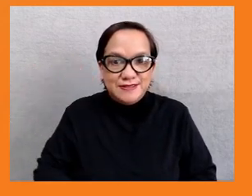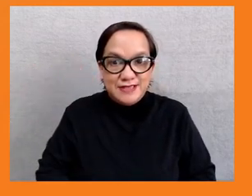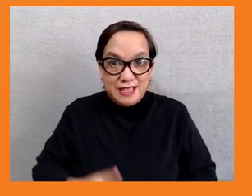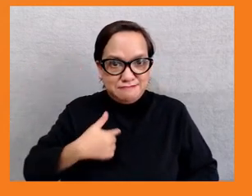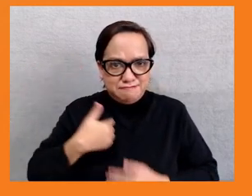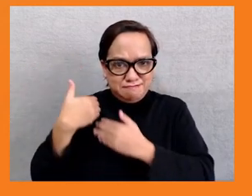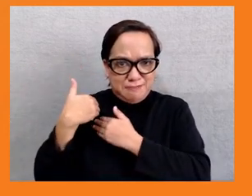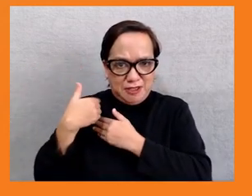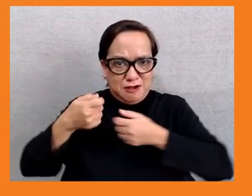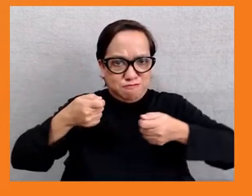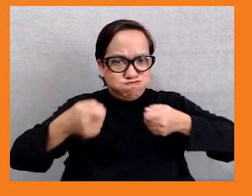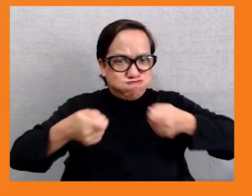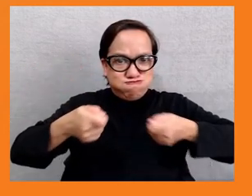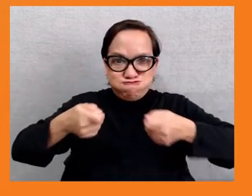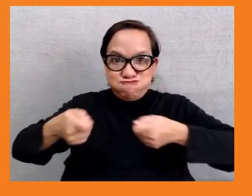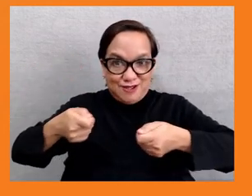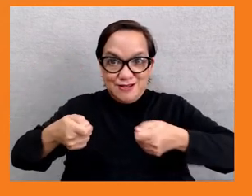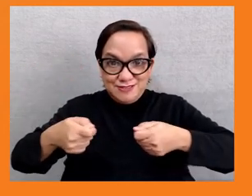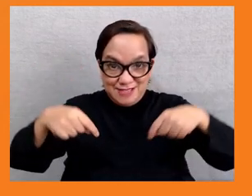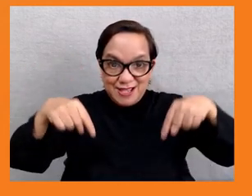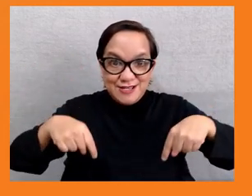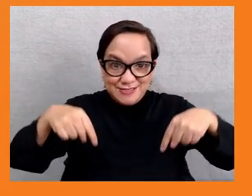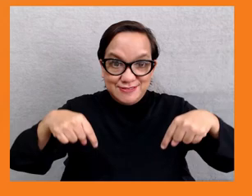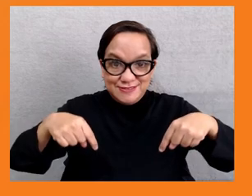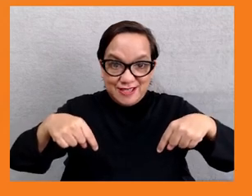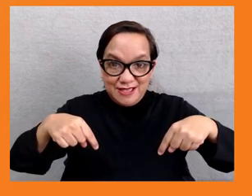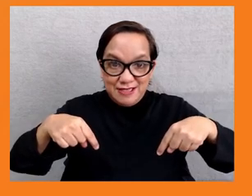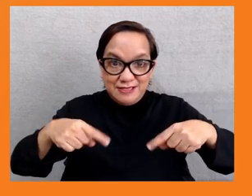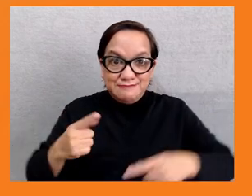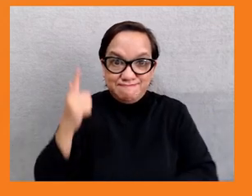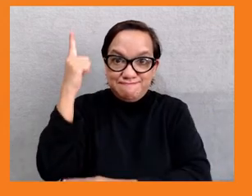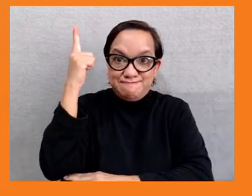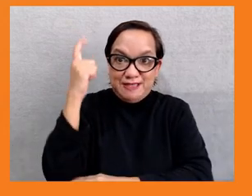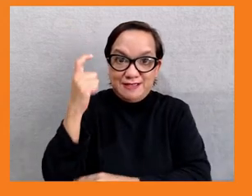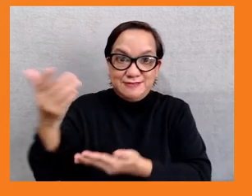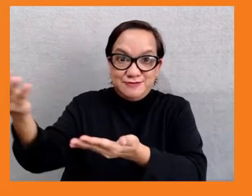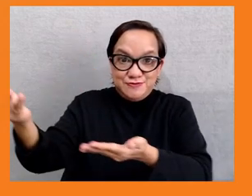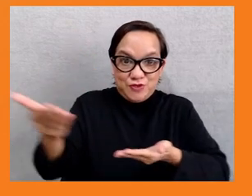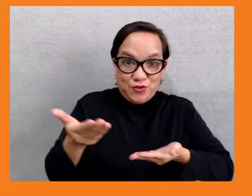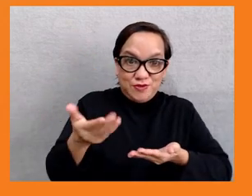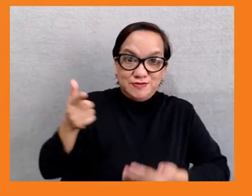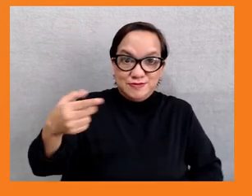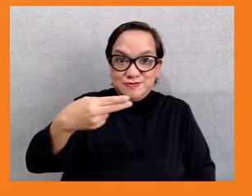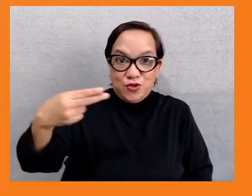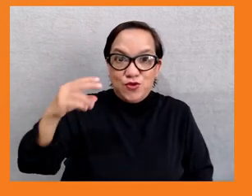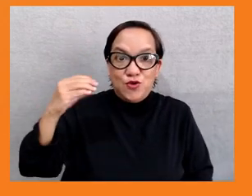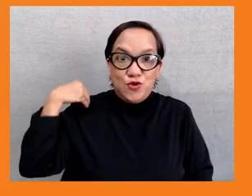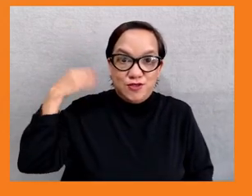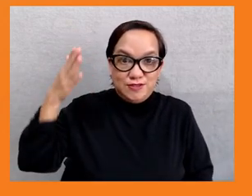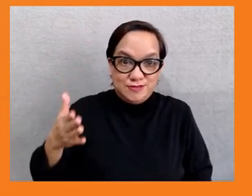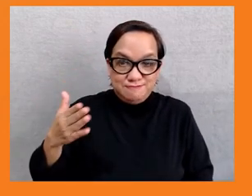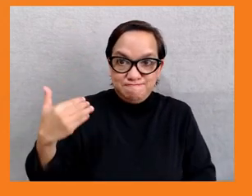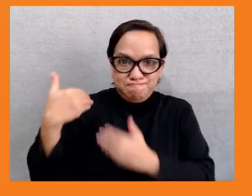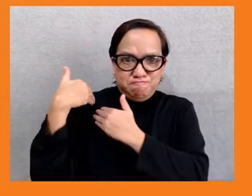session, would like to invite Wu Chong Um, Manager General and Officer in Charge of the Office of the Vice President for Knowledge